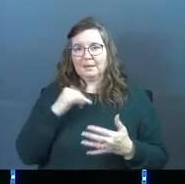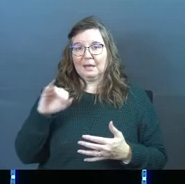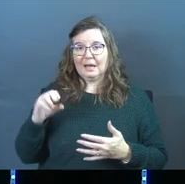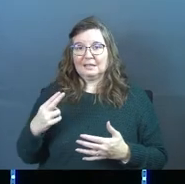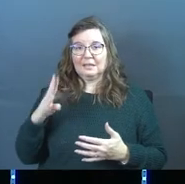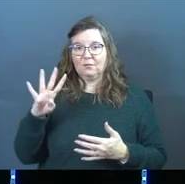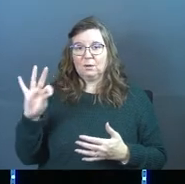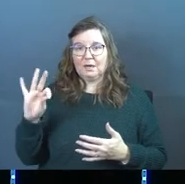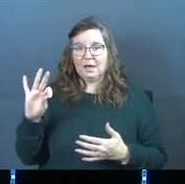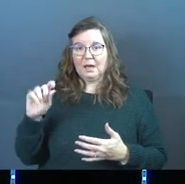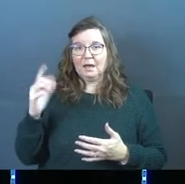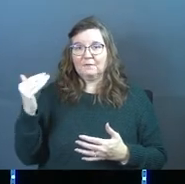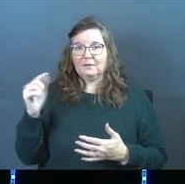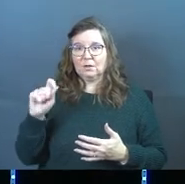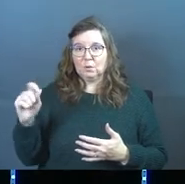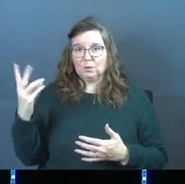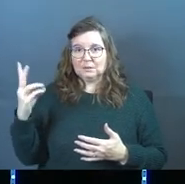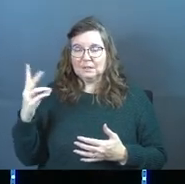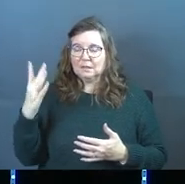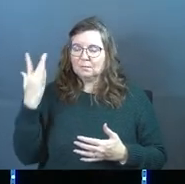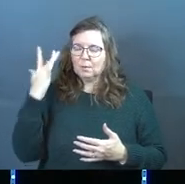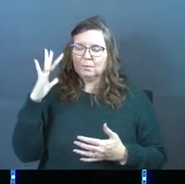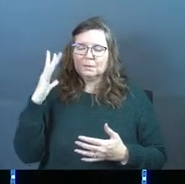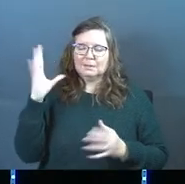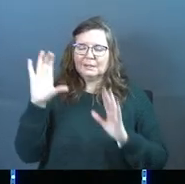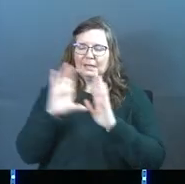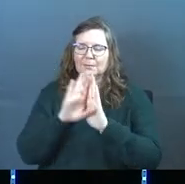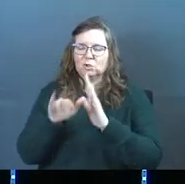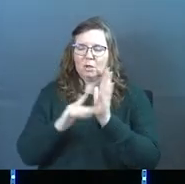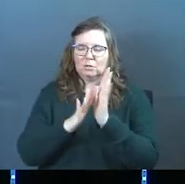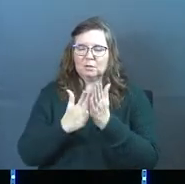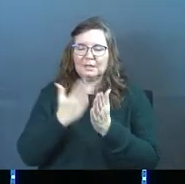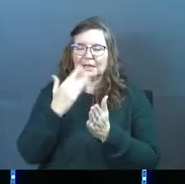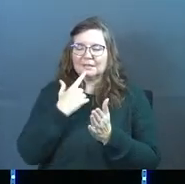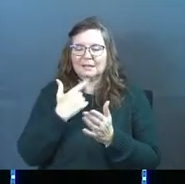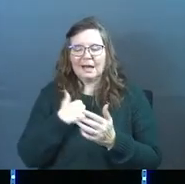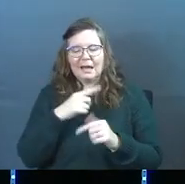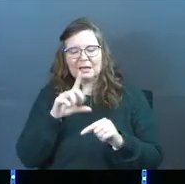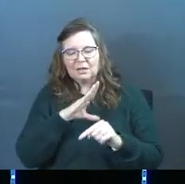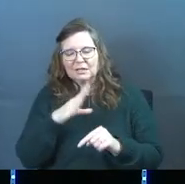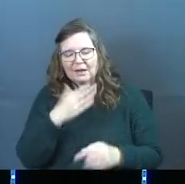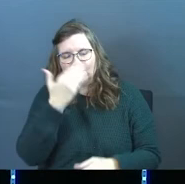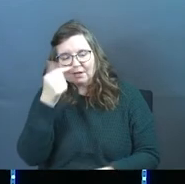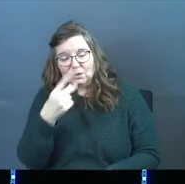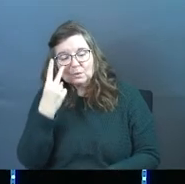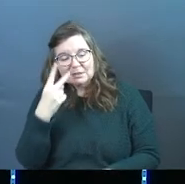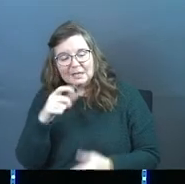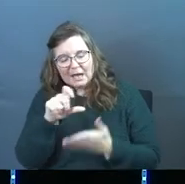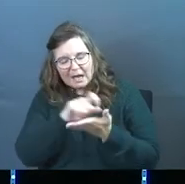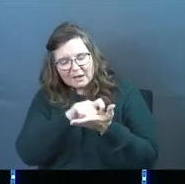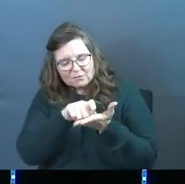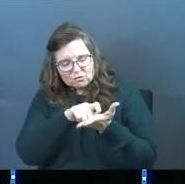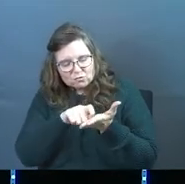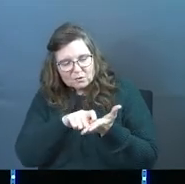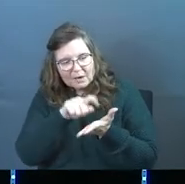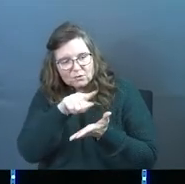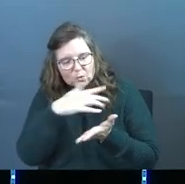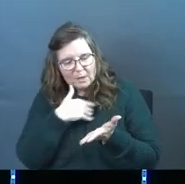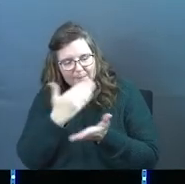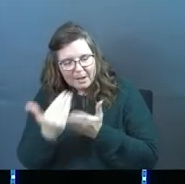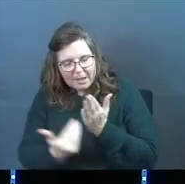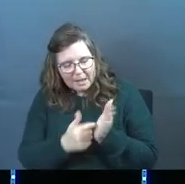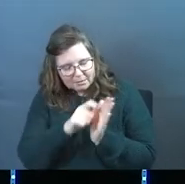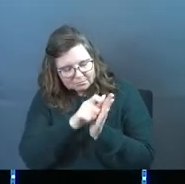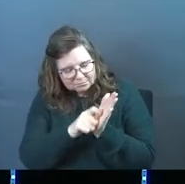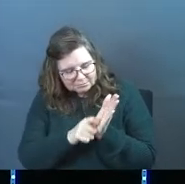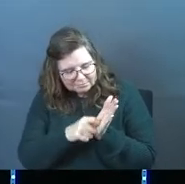Isaiah 49, 15 through 16, one of the most brilliant images in all scripture. God says, I could never forget you. See, I've engraved you on the palms of my hands.